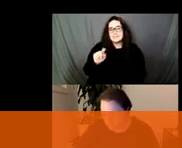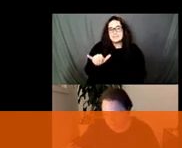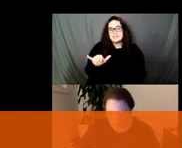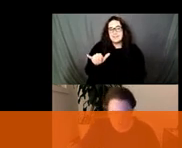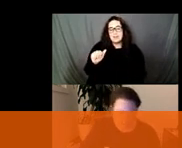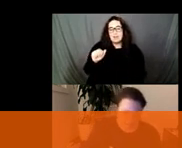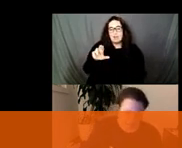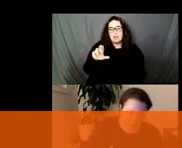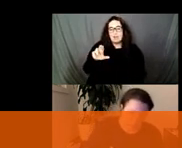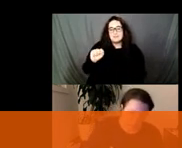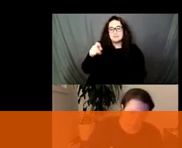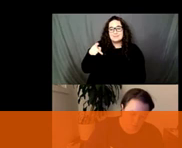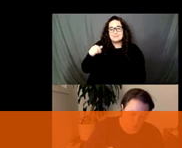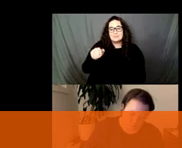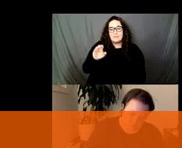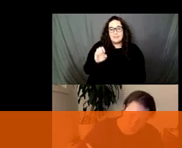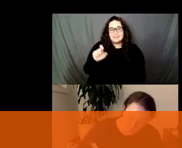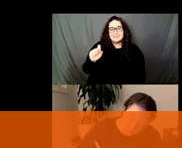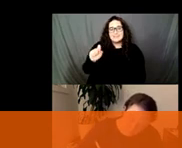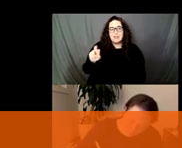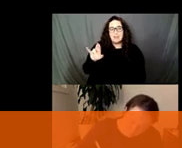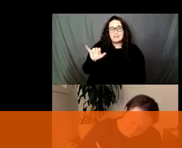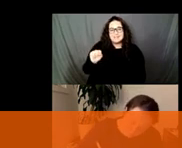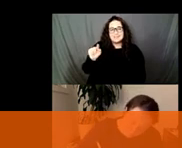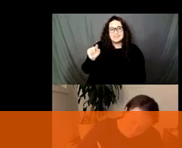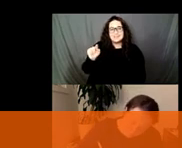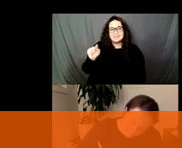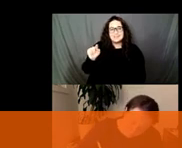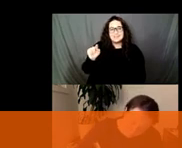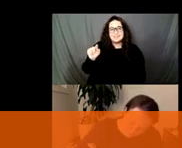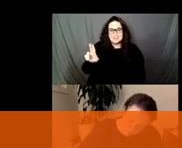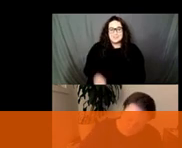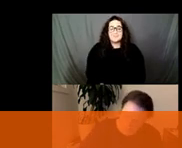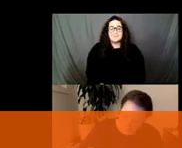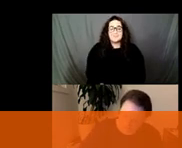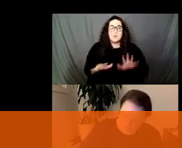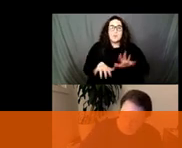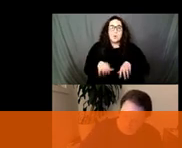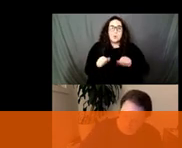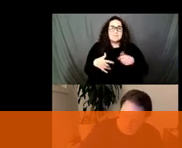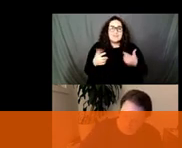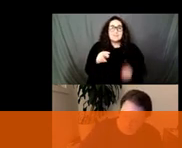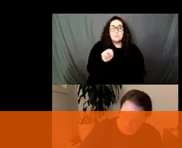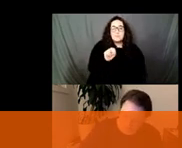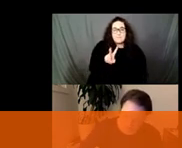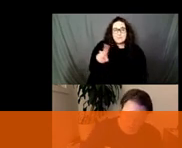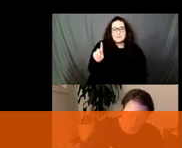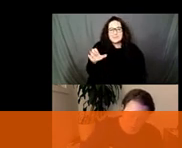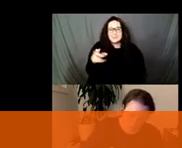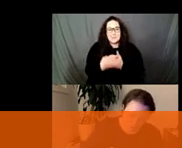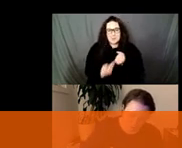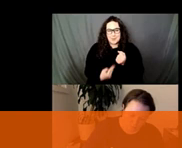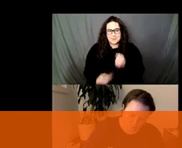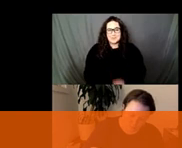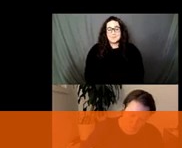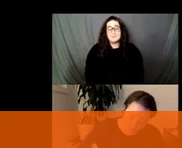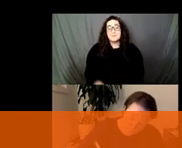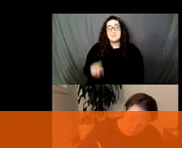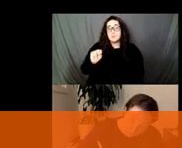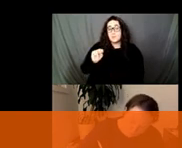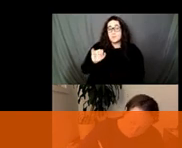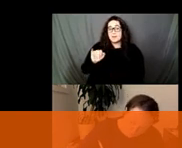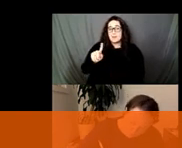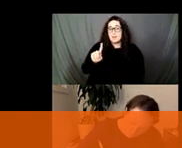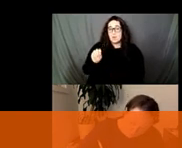wanted to go back and look at them so the events were from november and december so nico was at the november event and then in december on